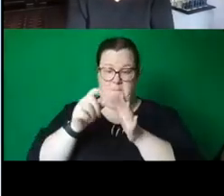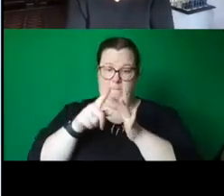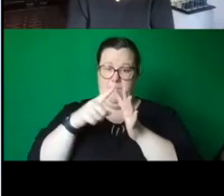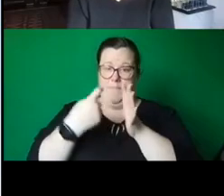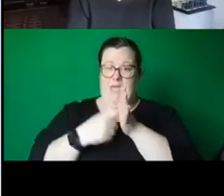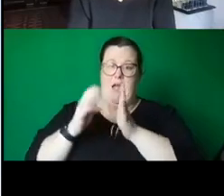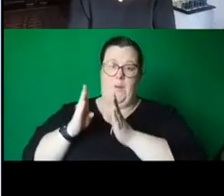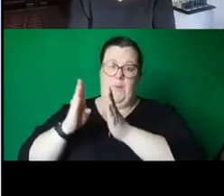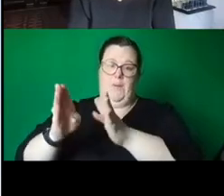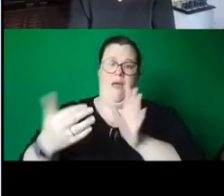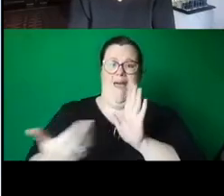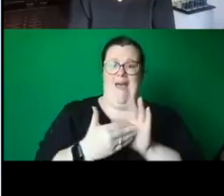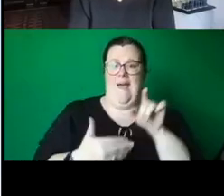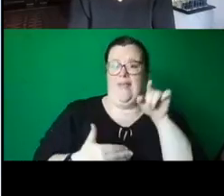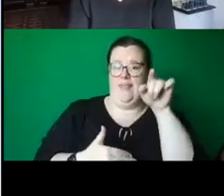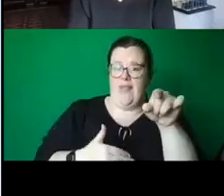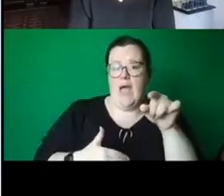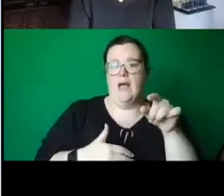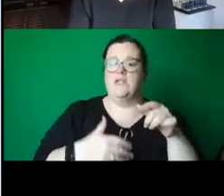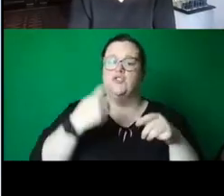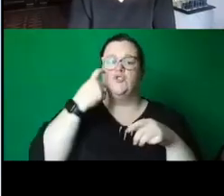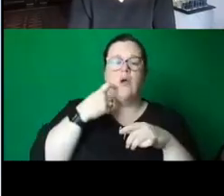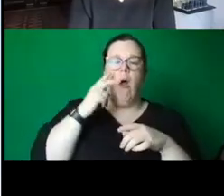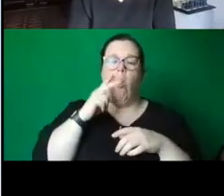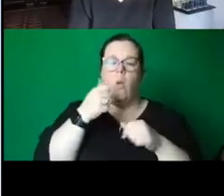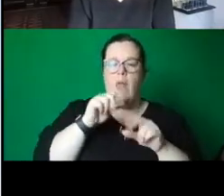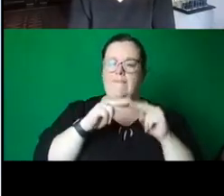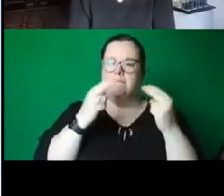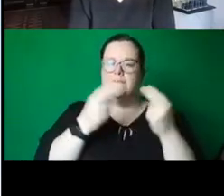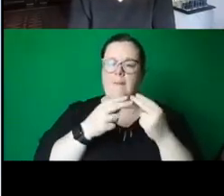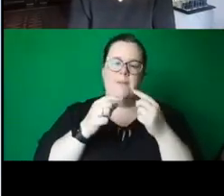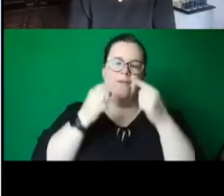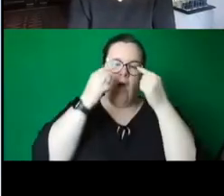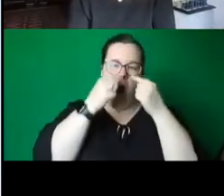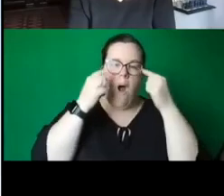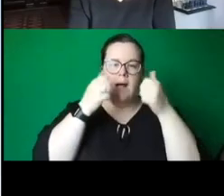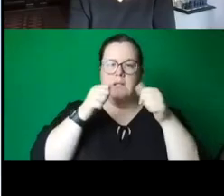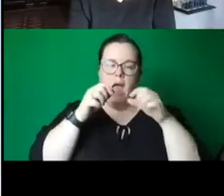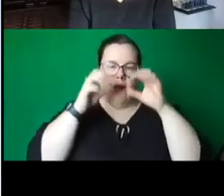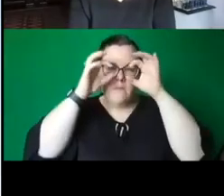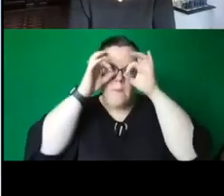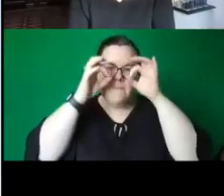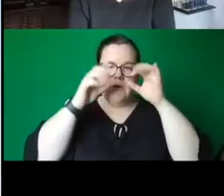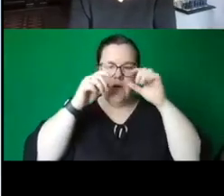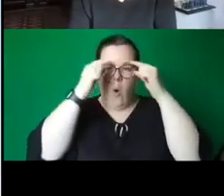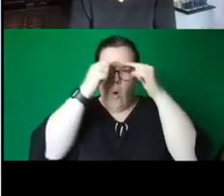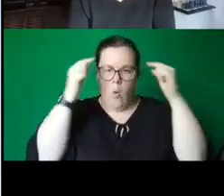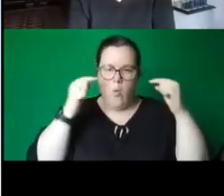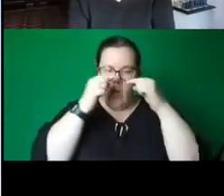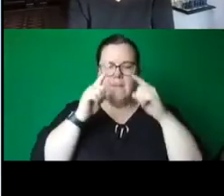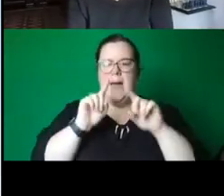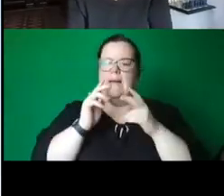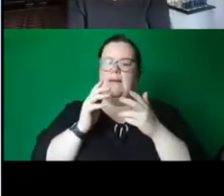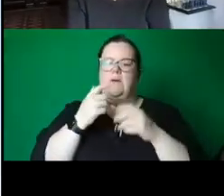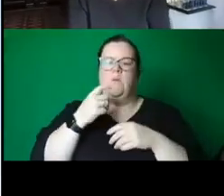the family. With holes for the eyes and fake coin machine, it was deliberate eyesore and a comment on the changing nature of the border